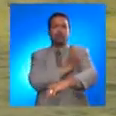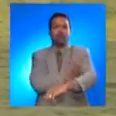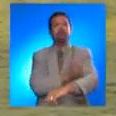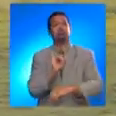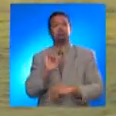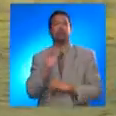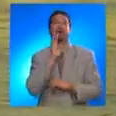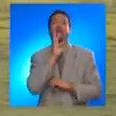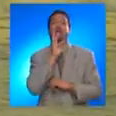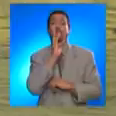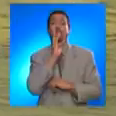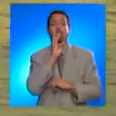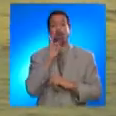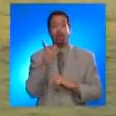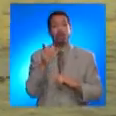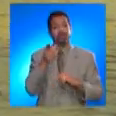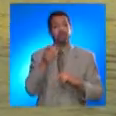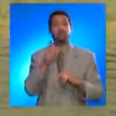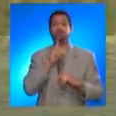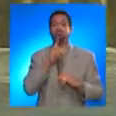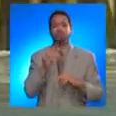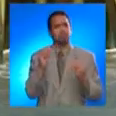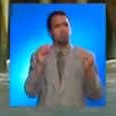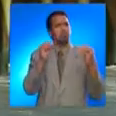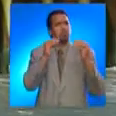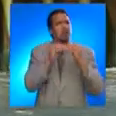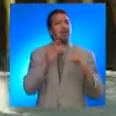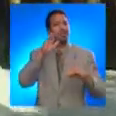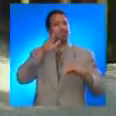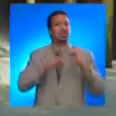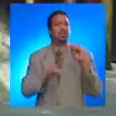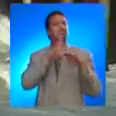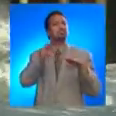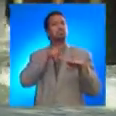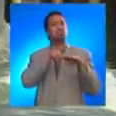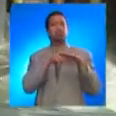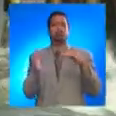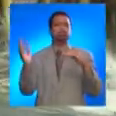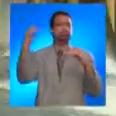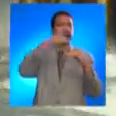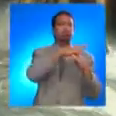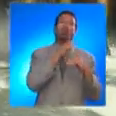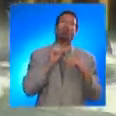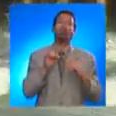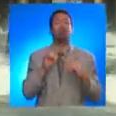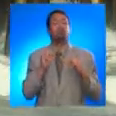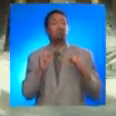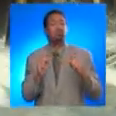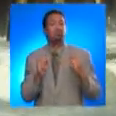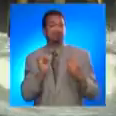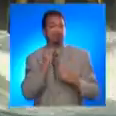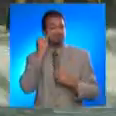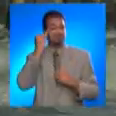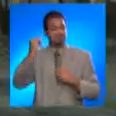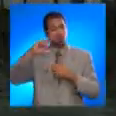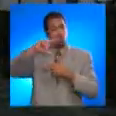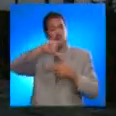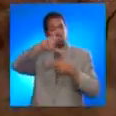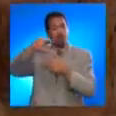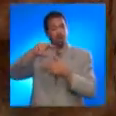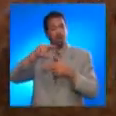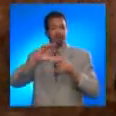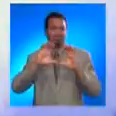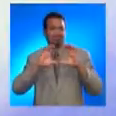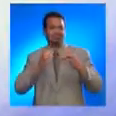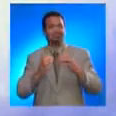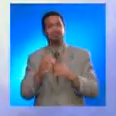and energy a lot greater than in extreme surges, such as those associated with Category 5 hurricanes, the strongest in